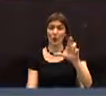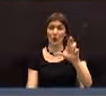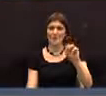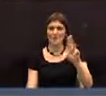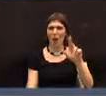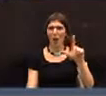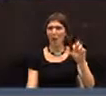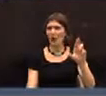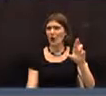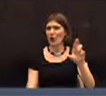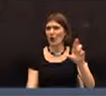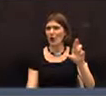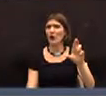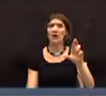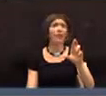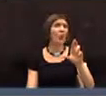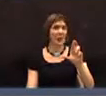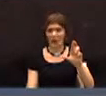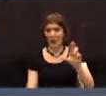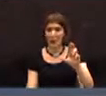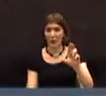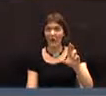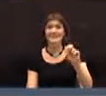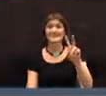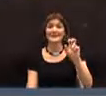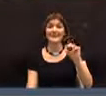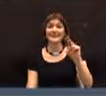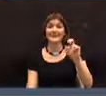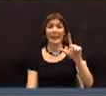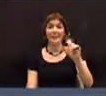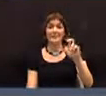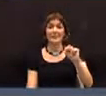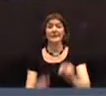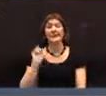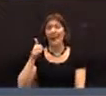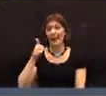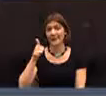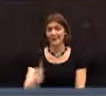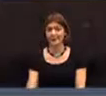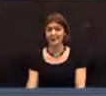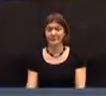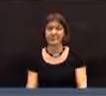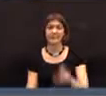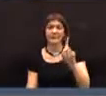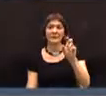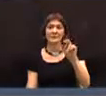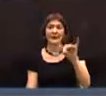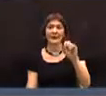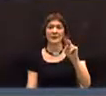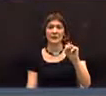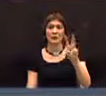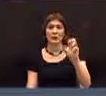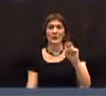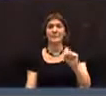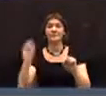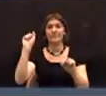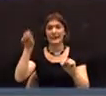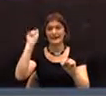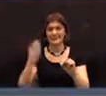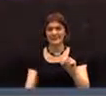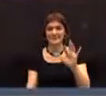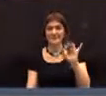Muller. Yes. Not here. Okay. Steven Nelson. Yay. Dennis Newman. Yes.